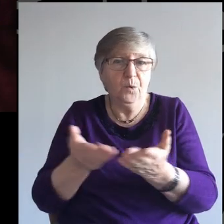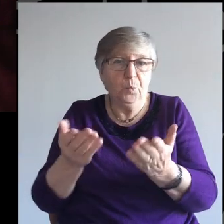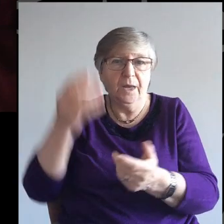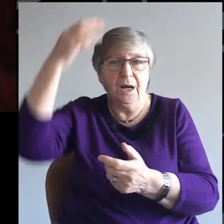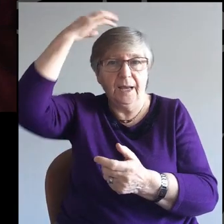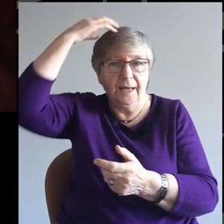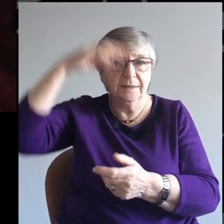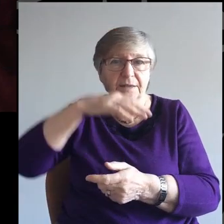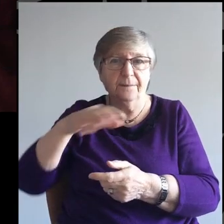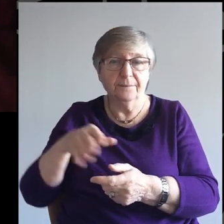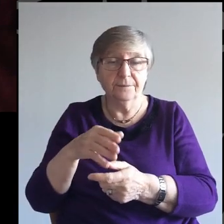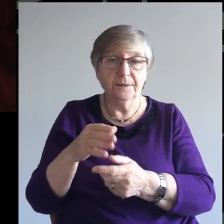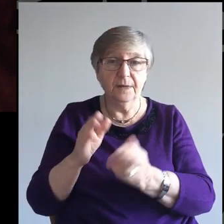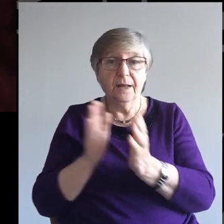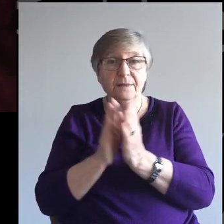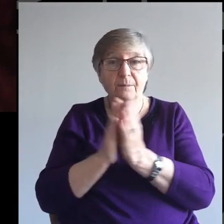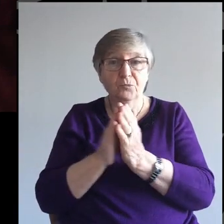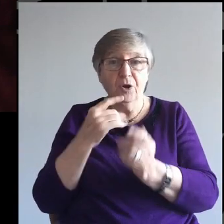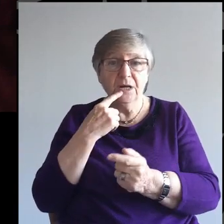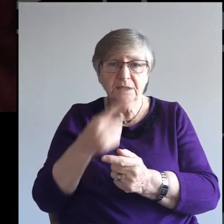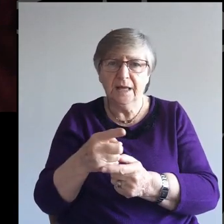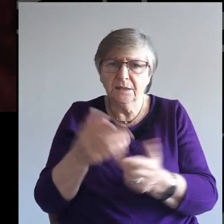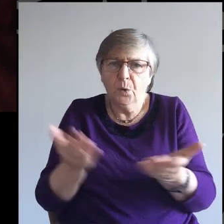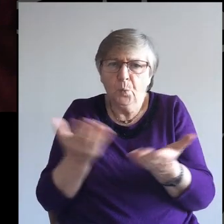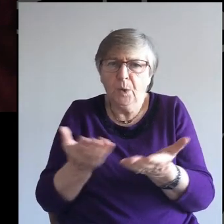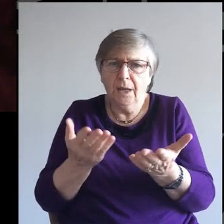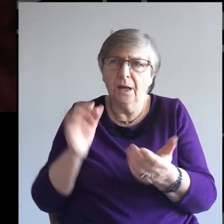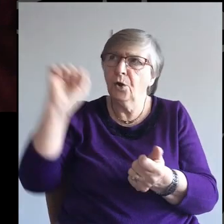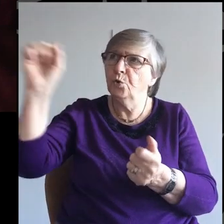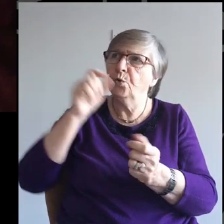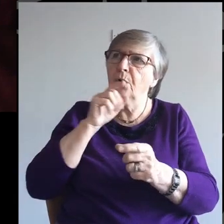And yet the prayer itself says where that will is to be done.